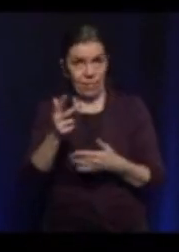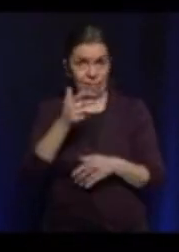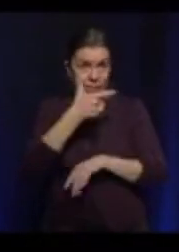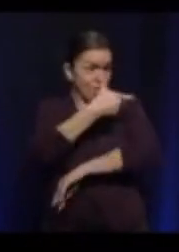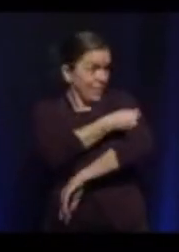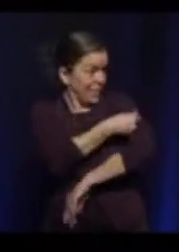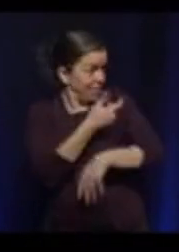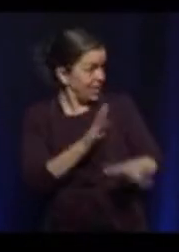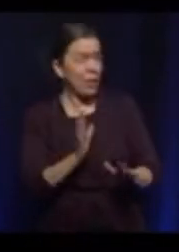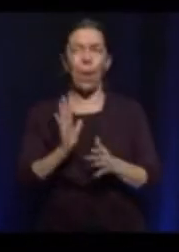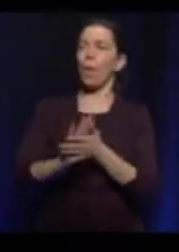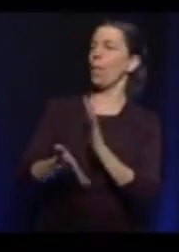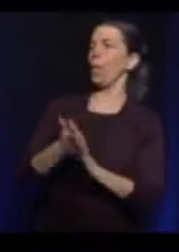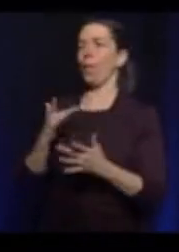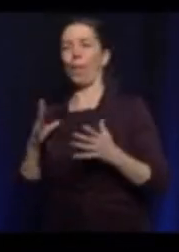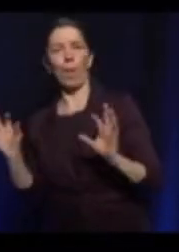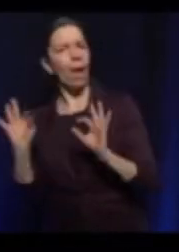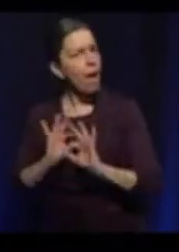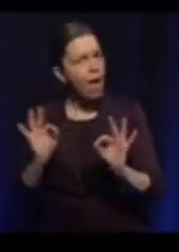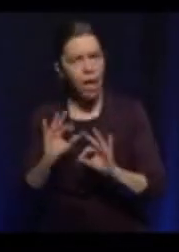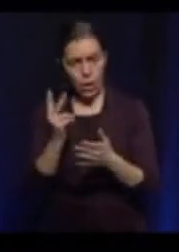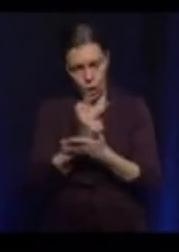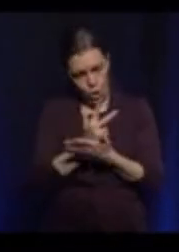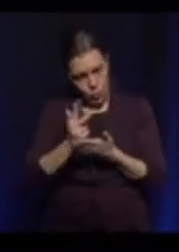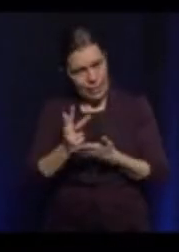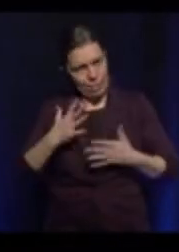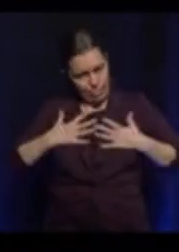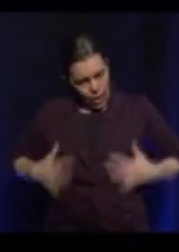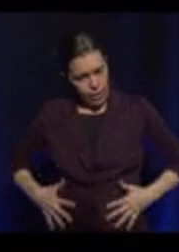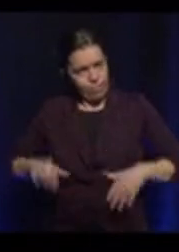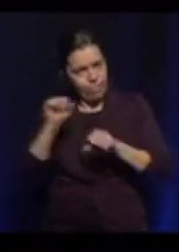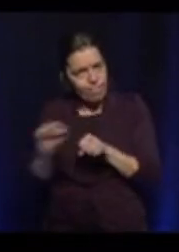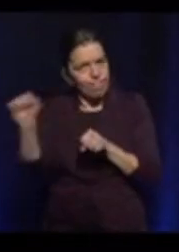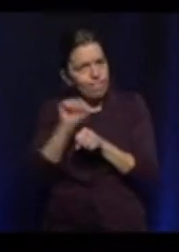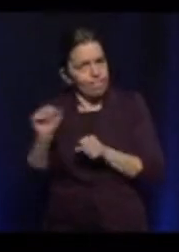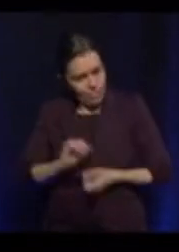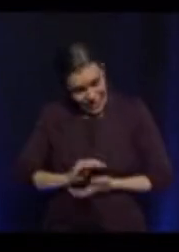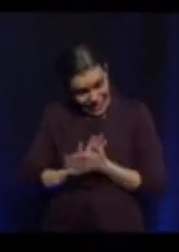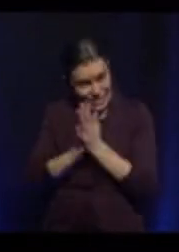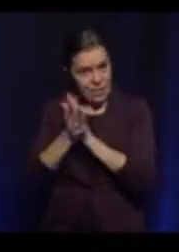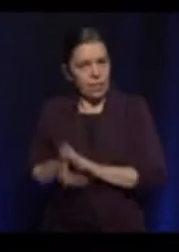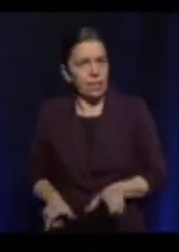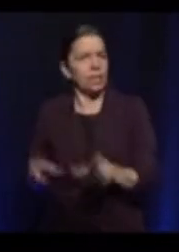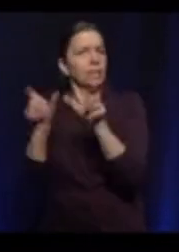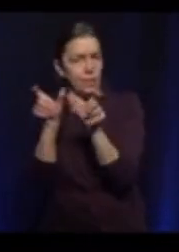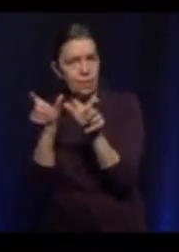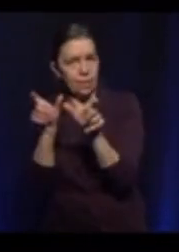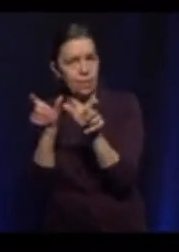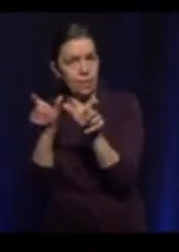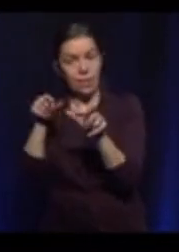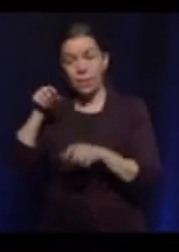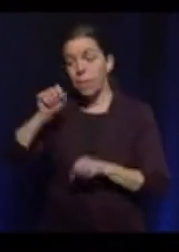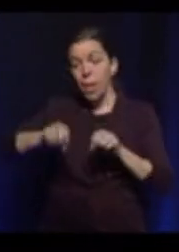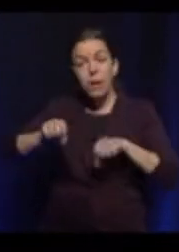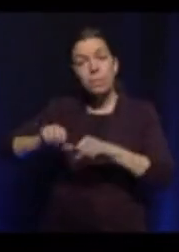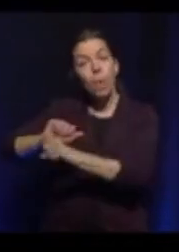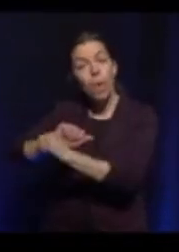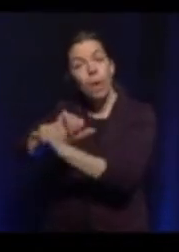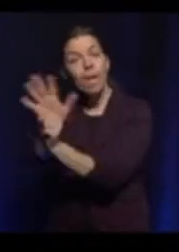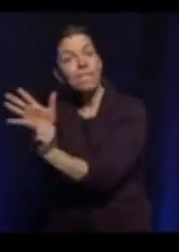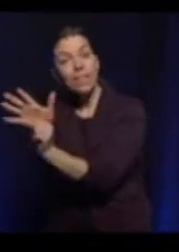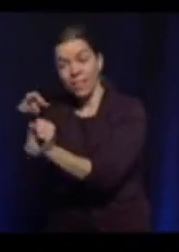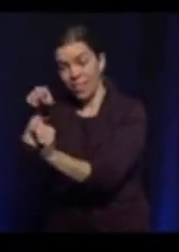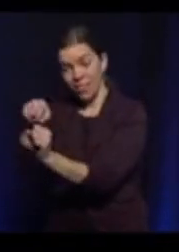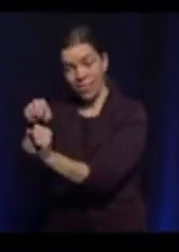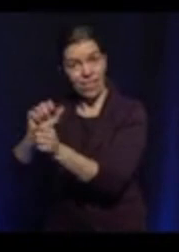are more contagious. The numbers we see could change very quickly if we let